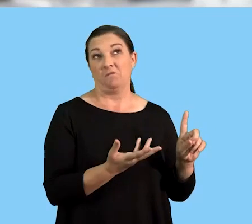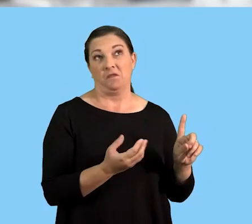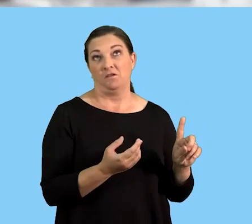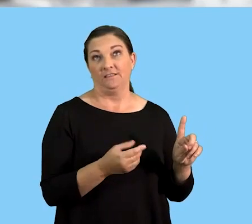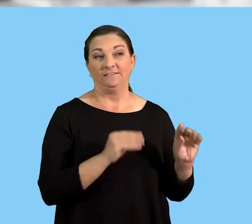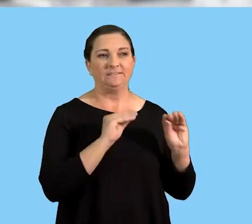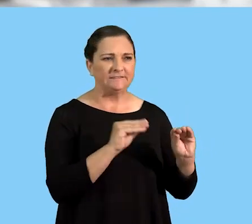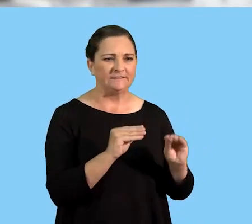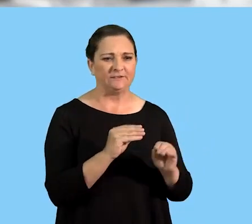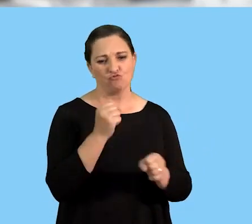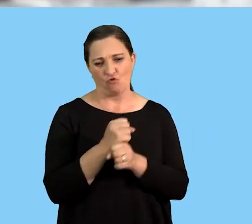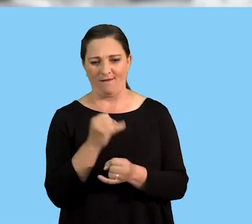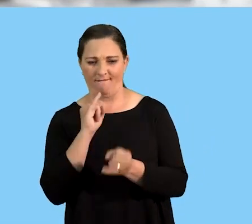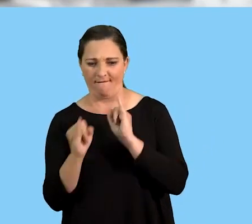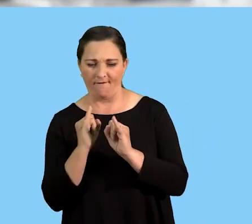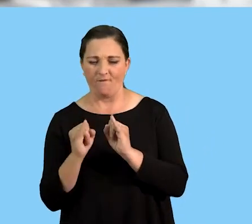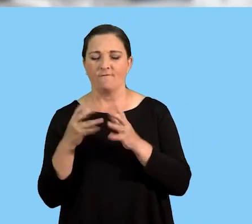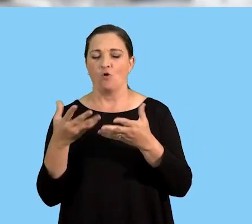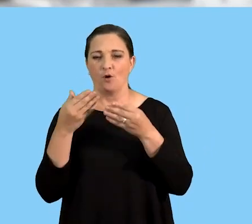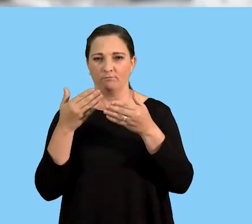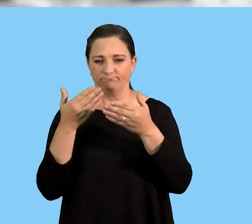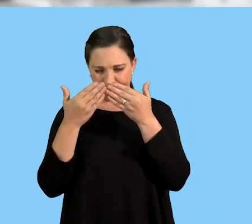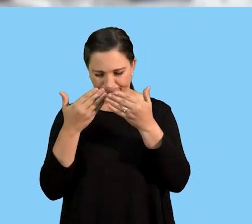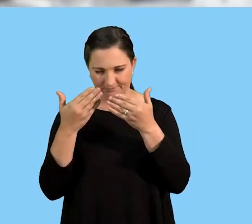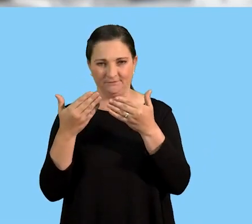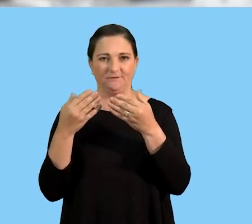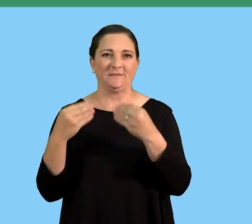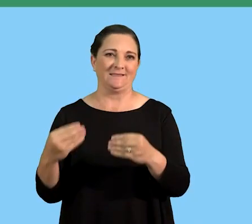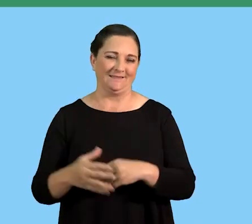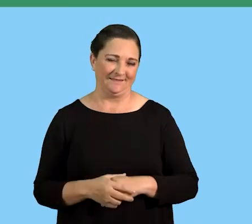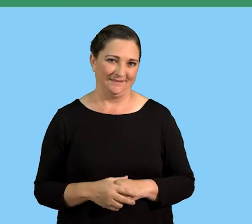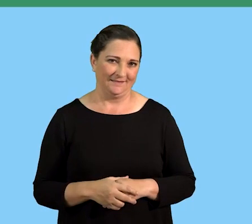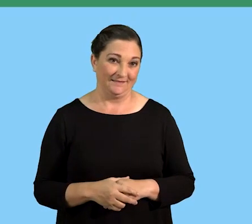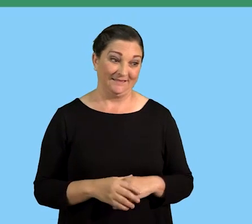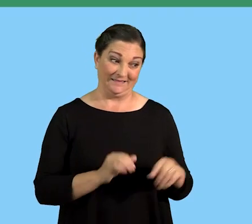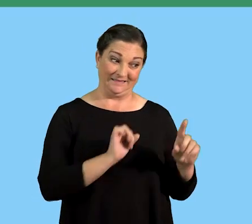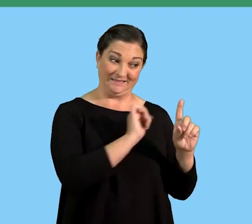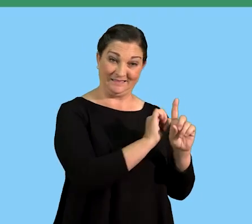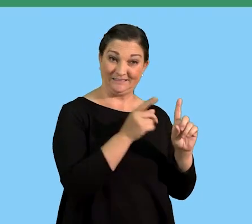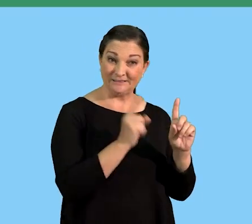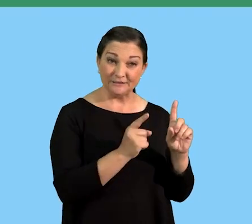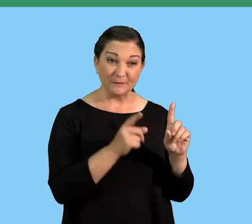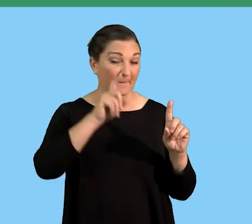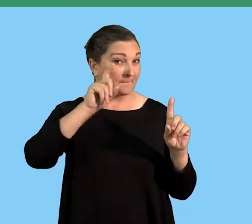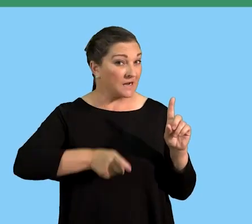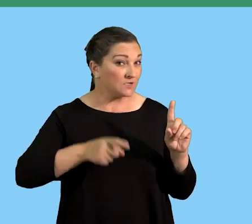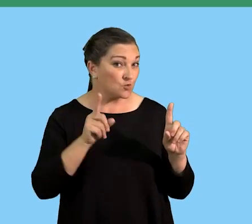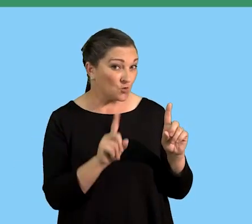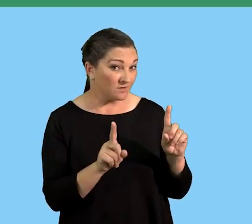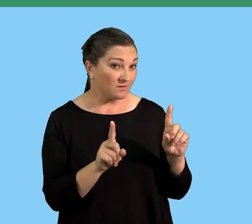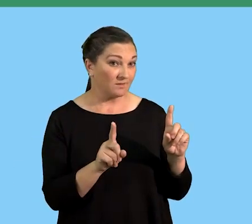then who will maybe teach grade 11 business studies. And then this teacher maybe